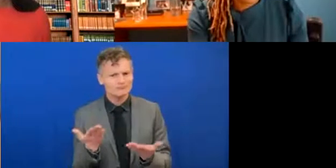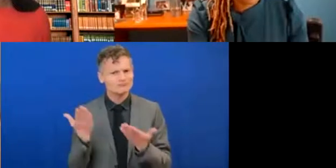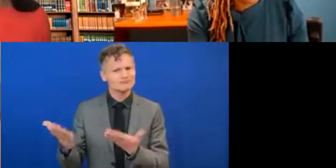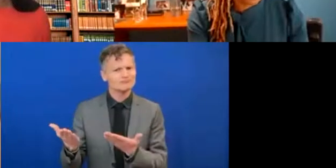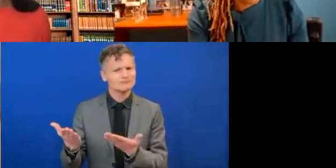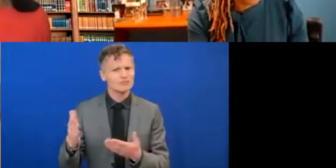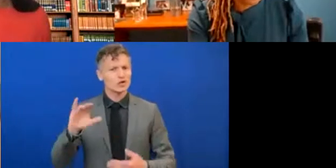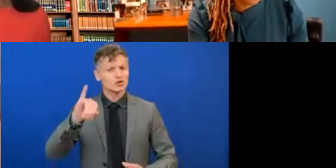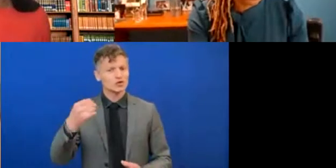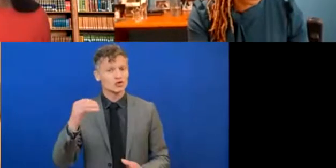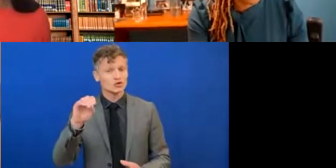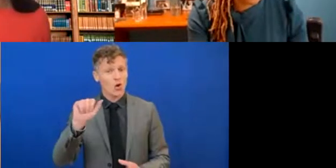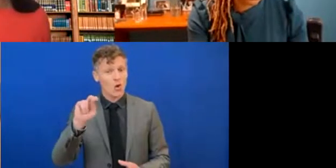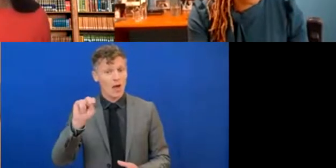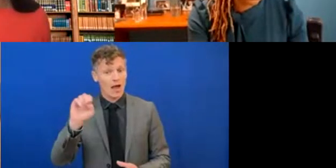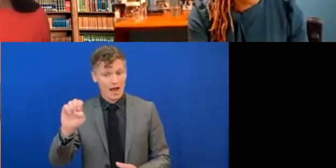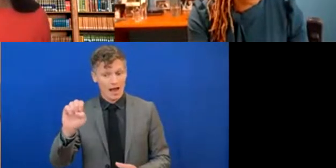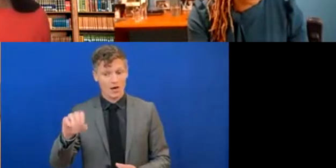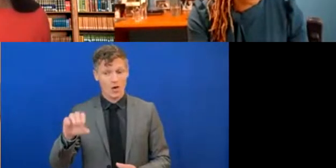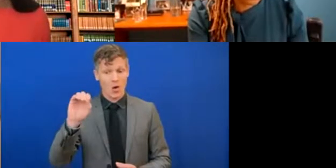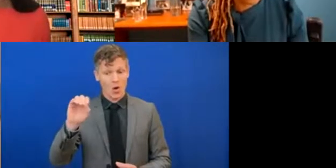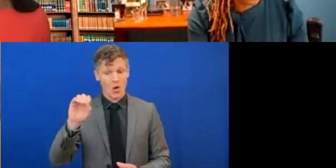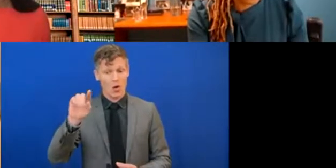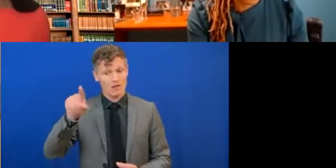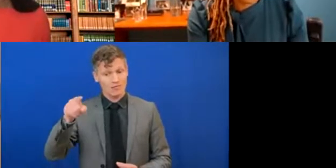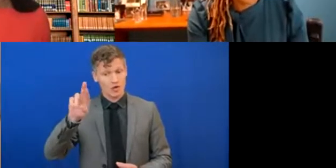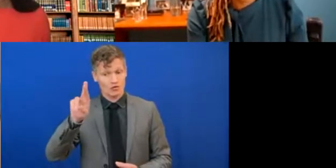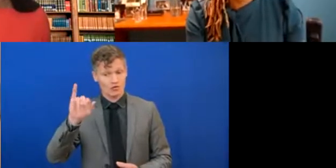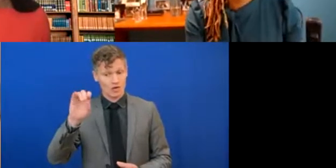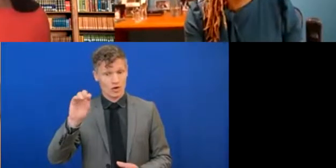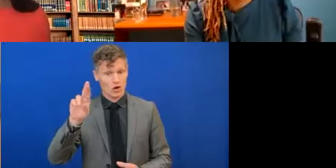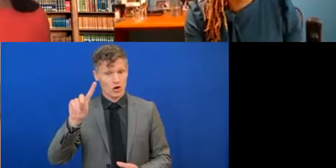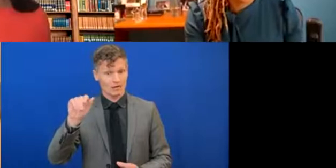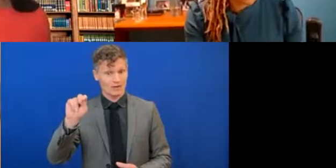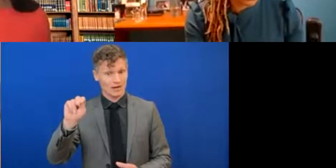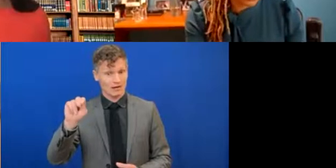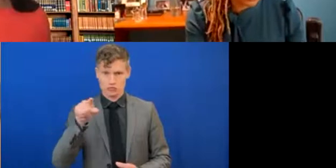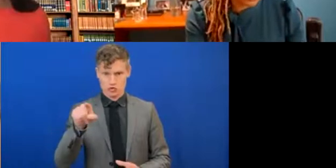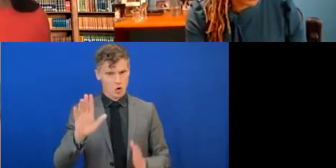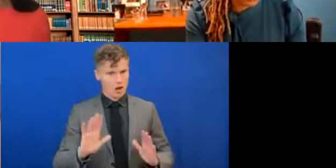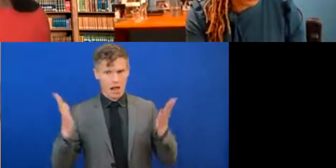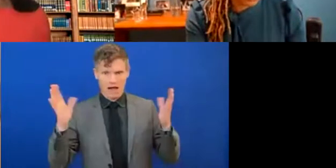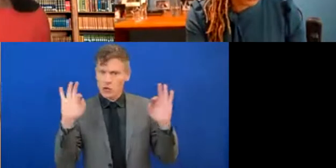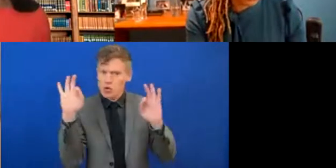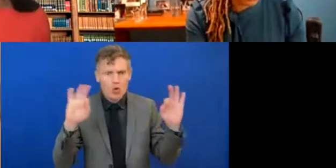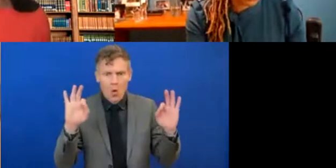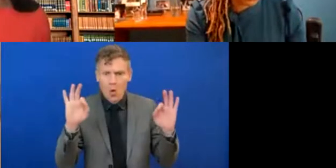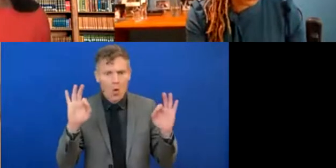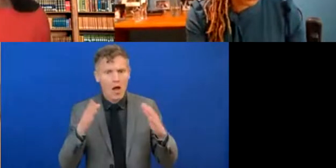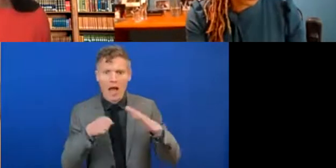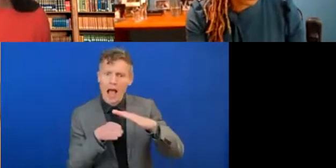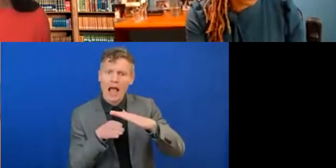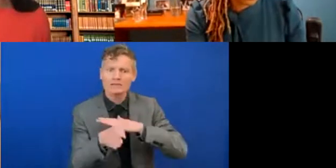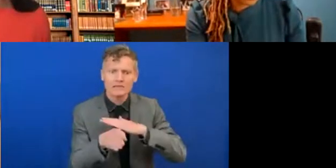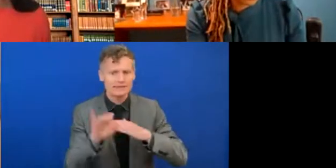overcoming barriers. So, Joanne, what would your life be like without access to ICTs? Yeah, thanks, David,